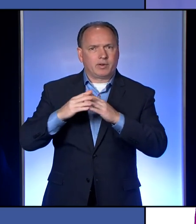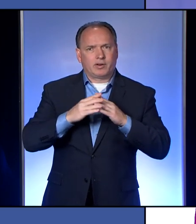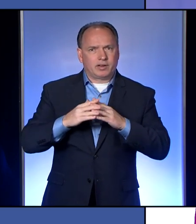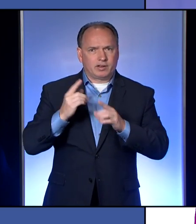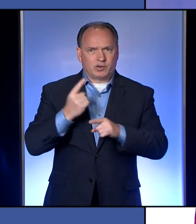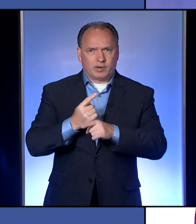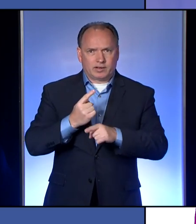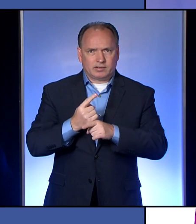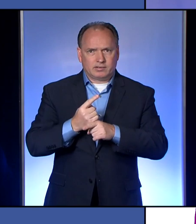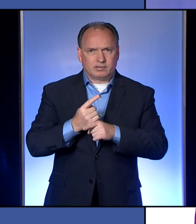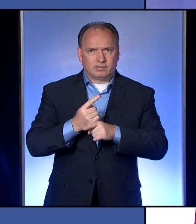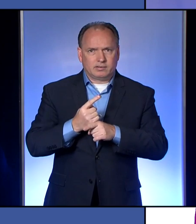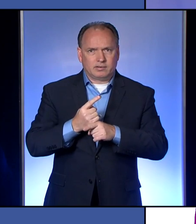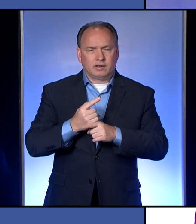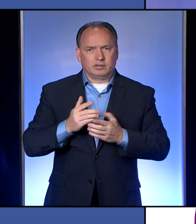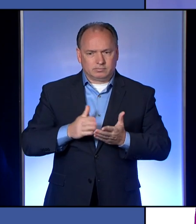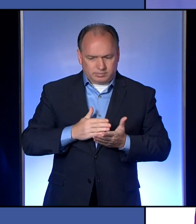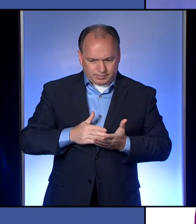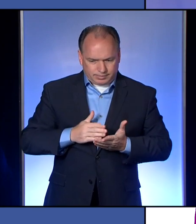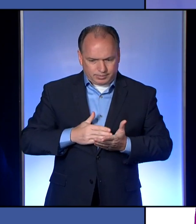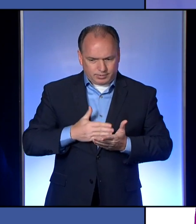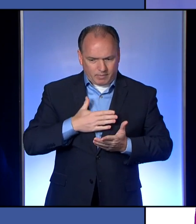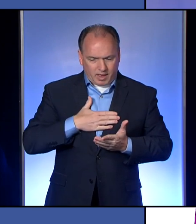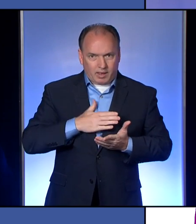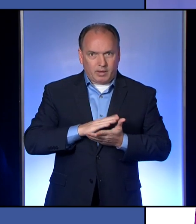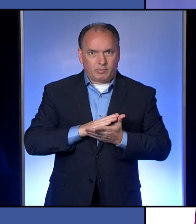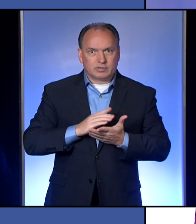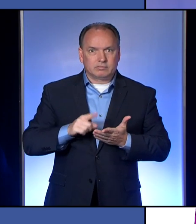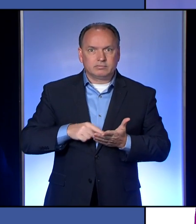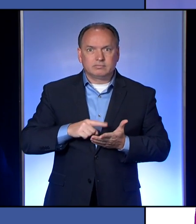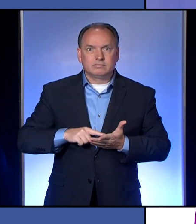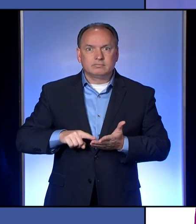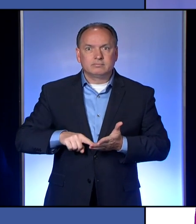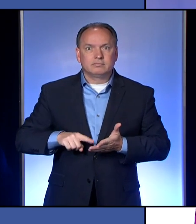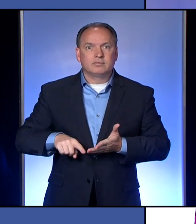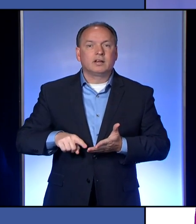Let me get back to my paper here where I have those. Thank you.